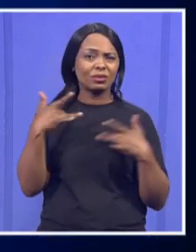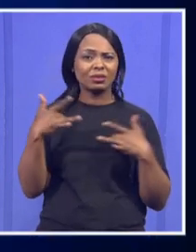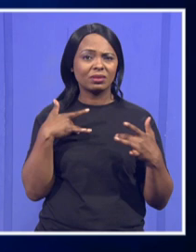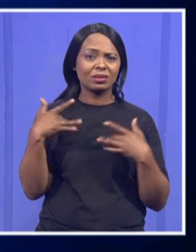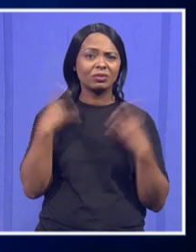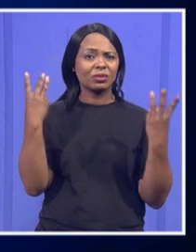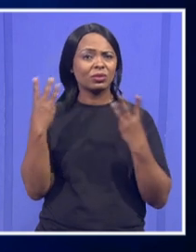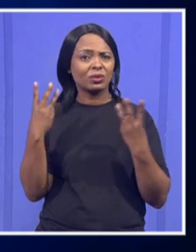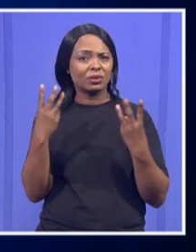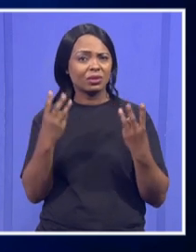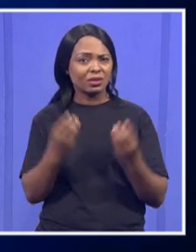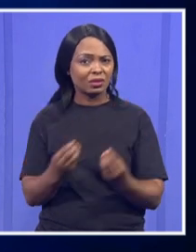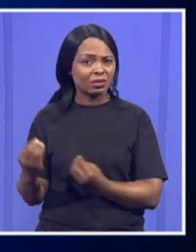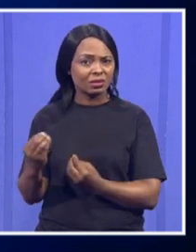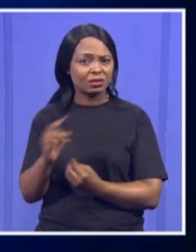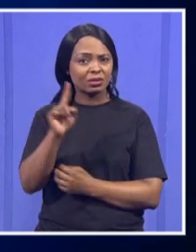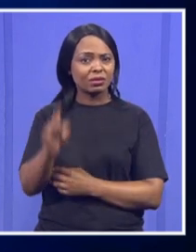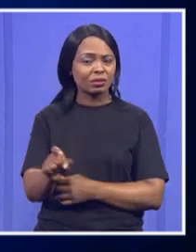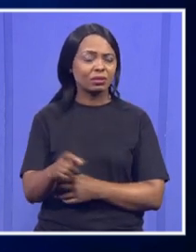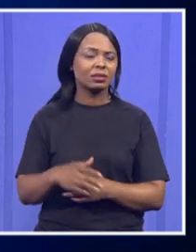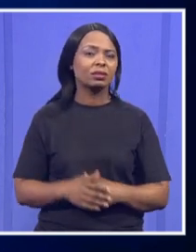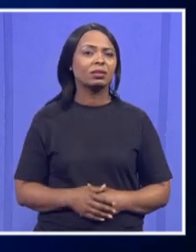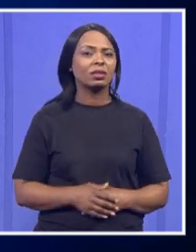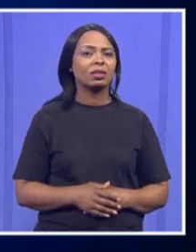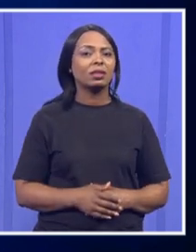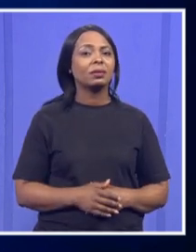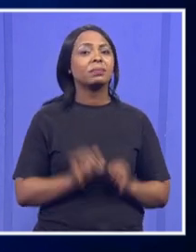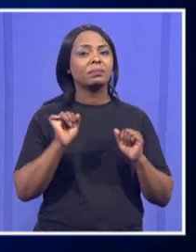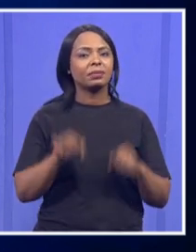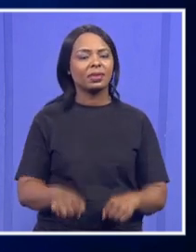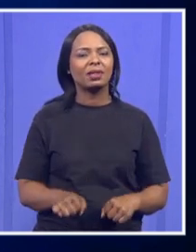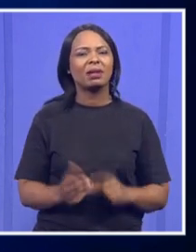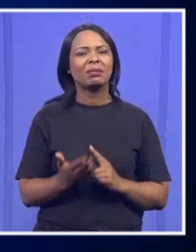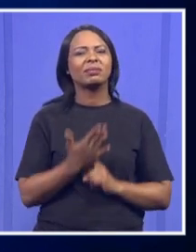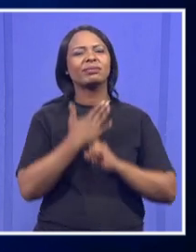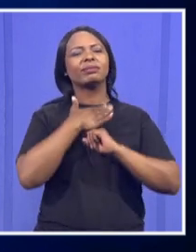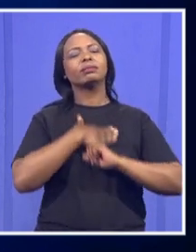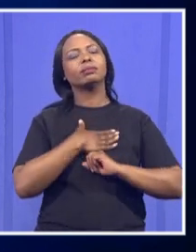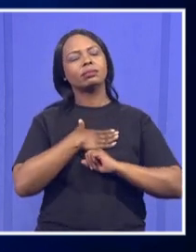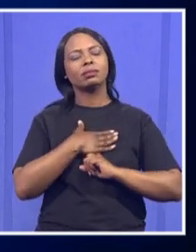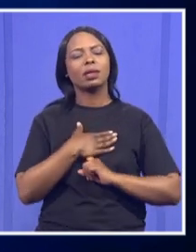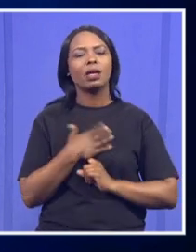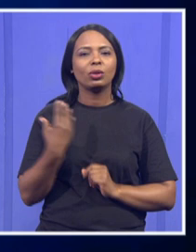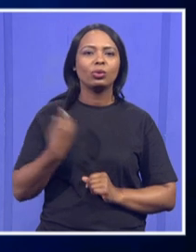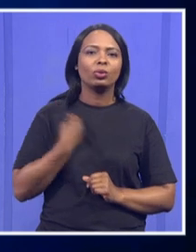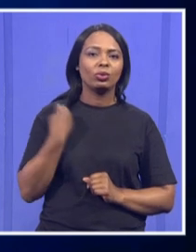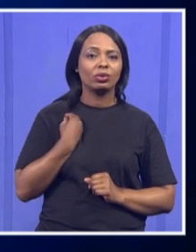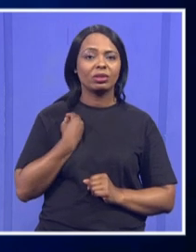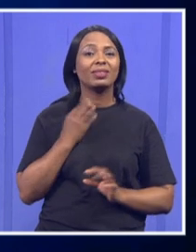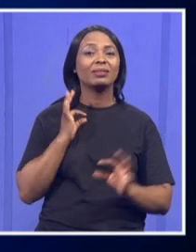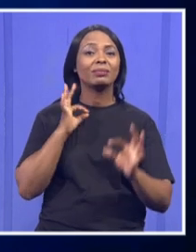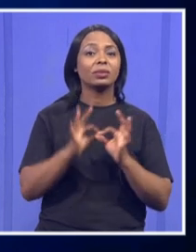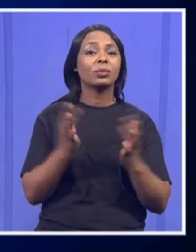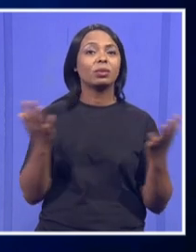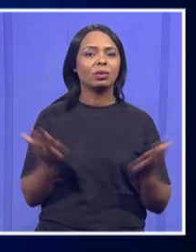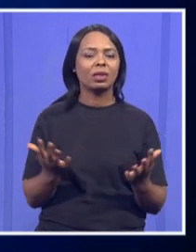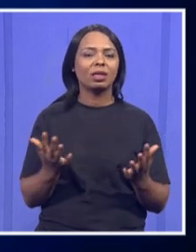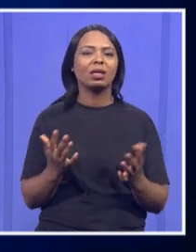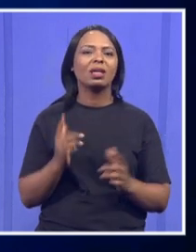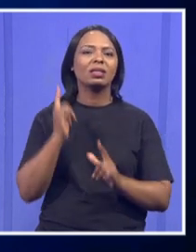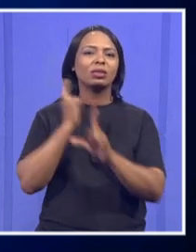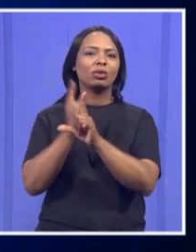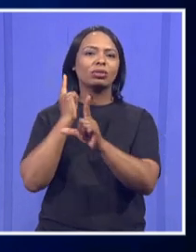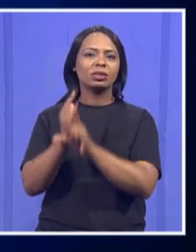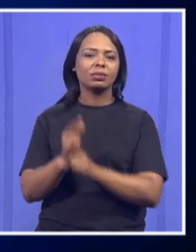Well, the marginalized young people, particularly from the townships, and also not that, but the